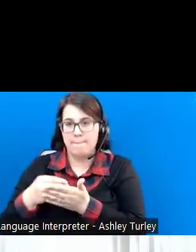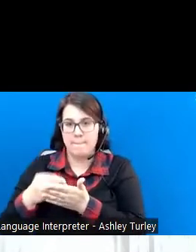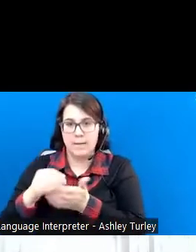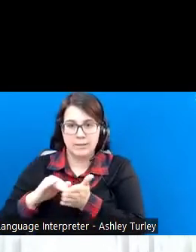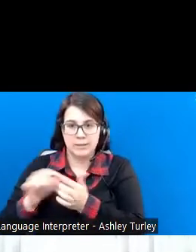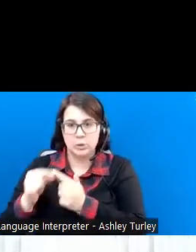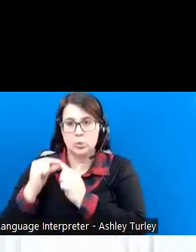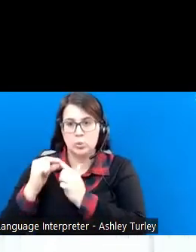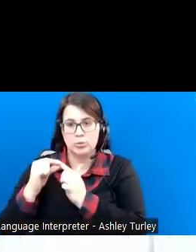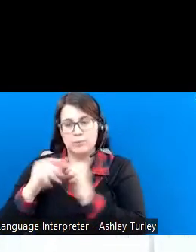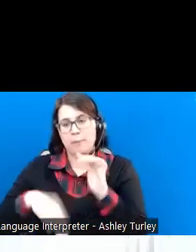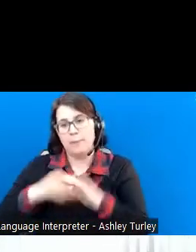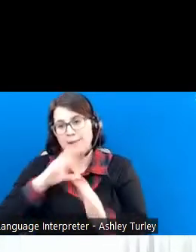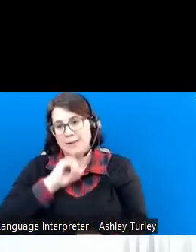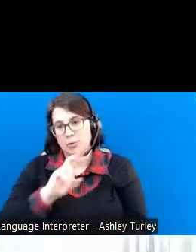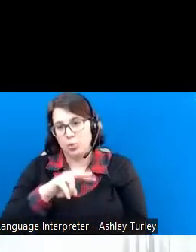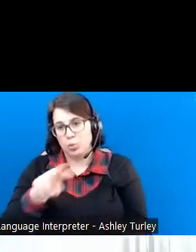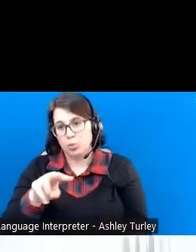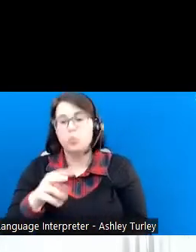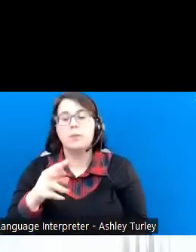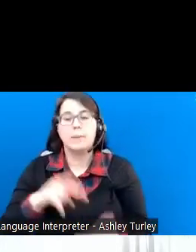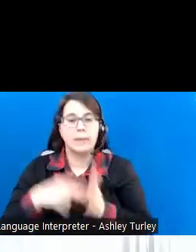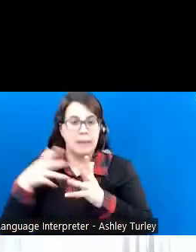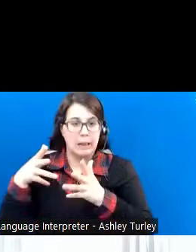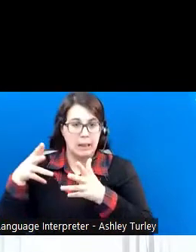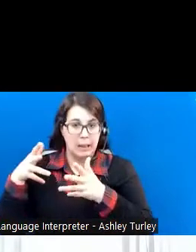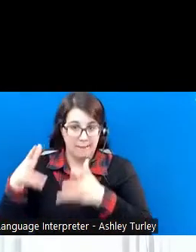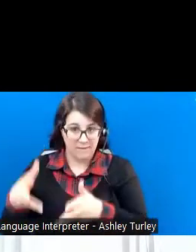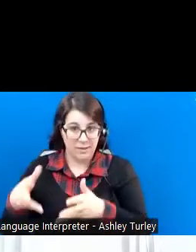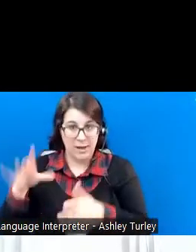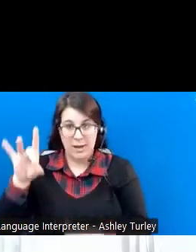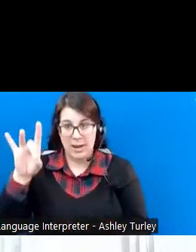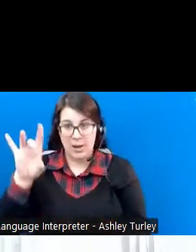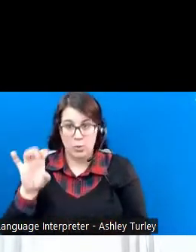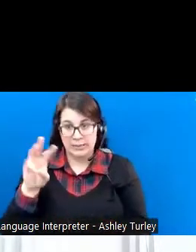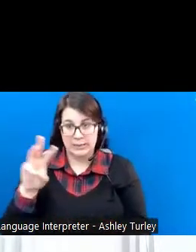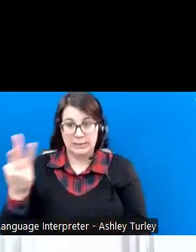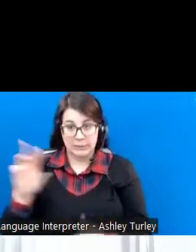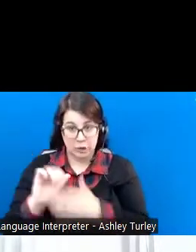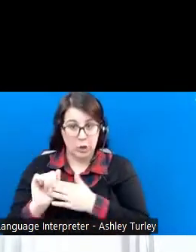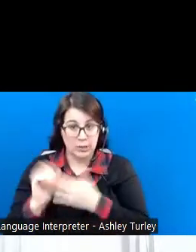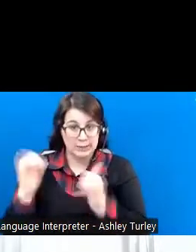And so we have a remainder, again, of $866.